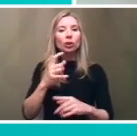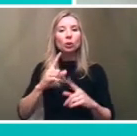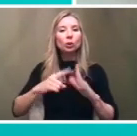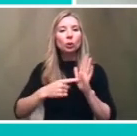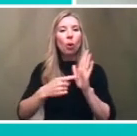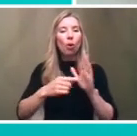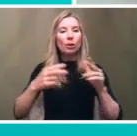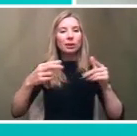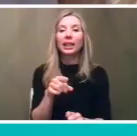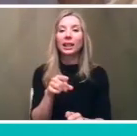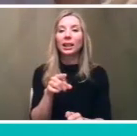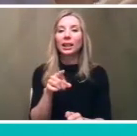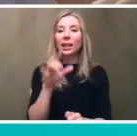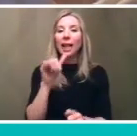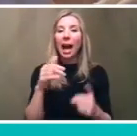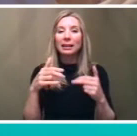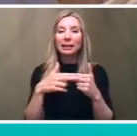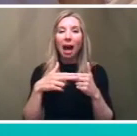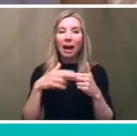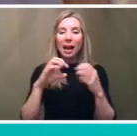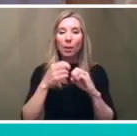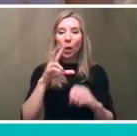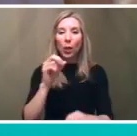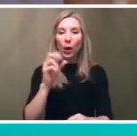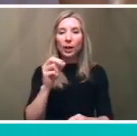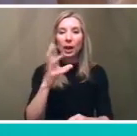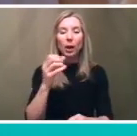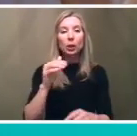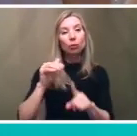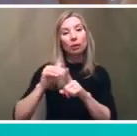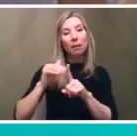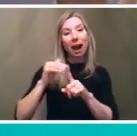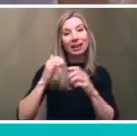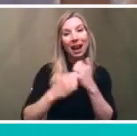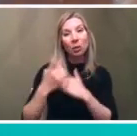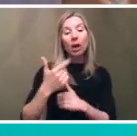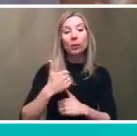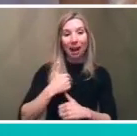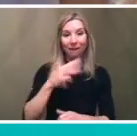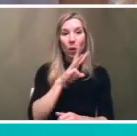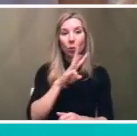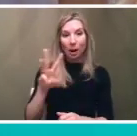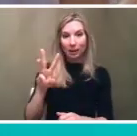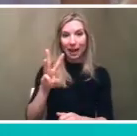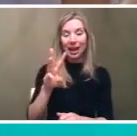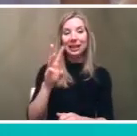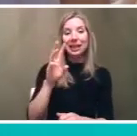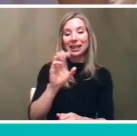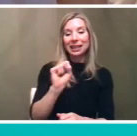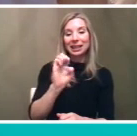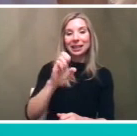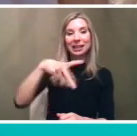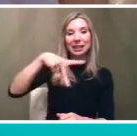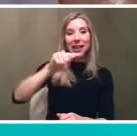yeah um in the last minute i just want to remind everybody that we do have a website um septabusrevolution.com